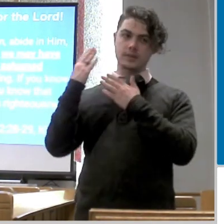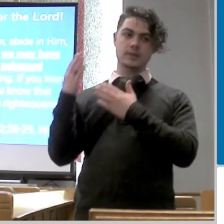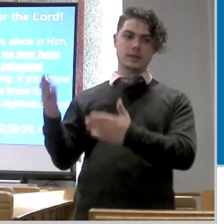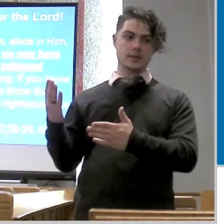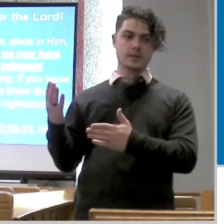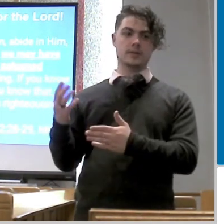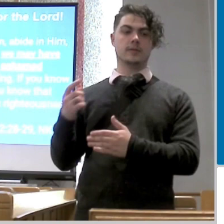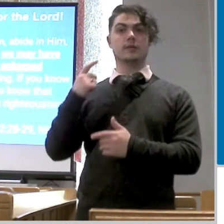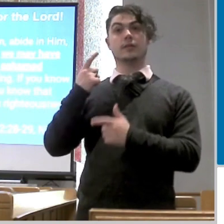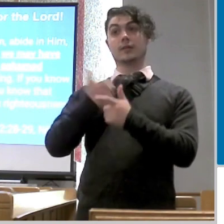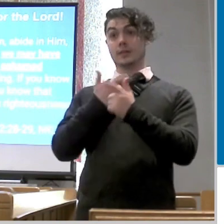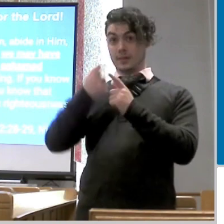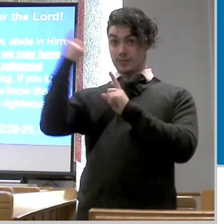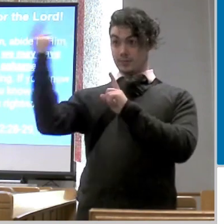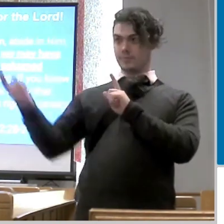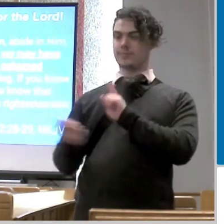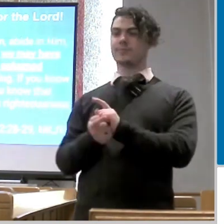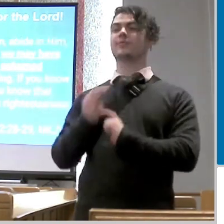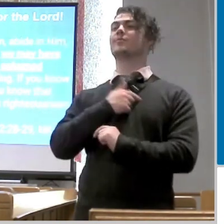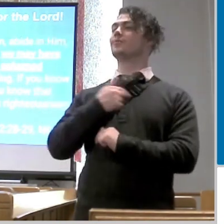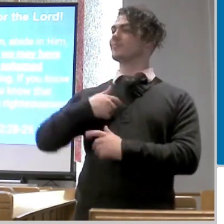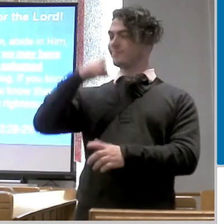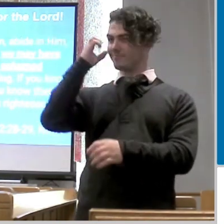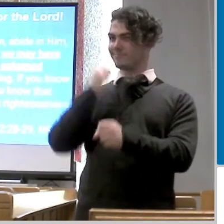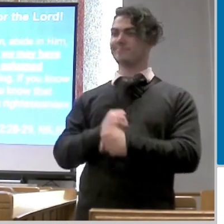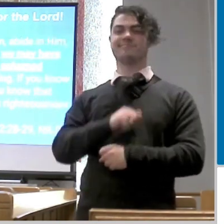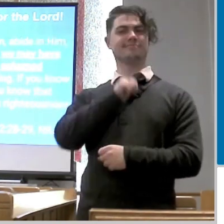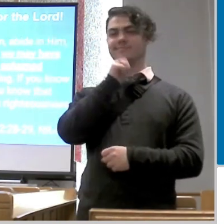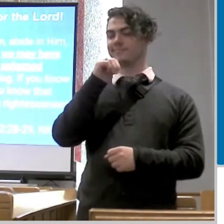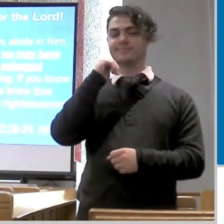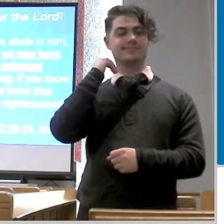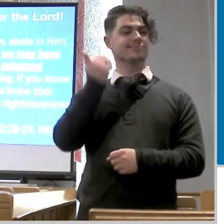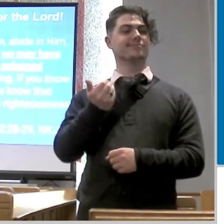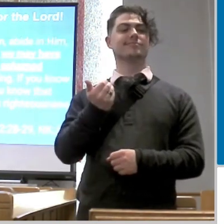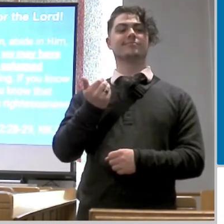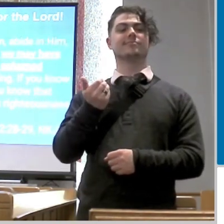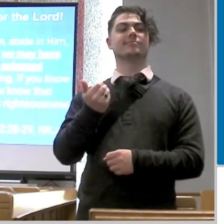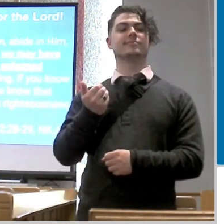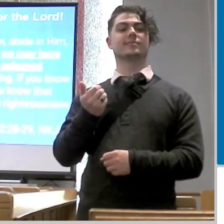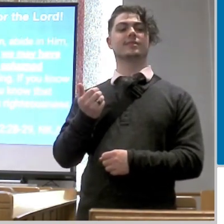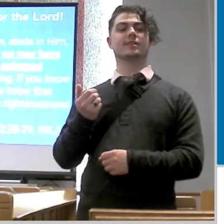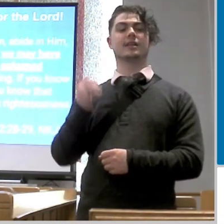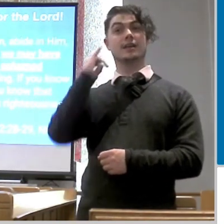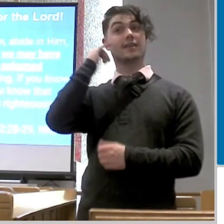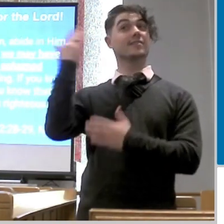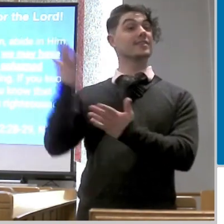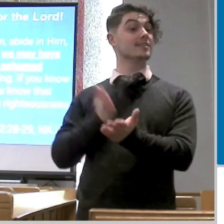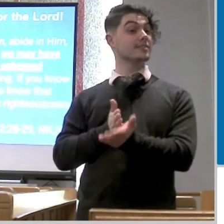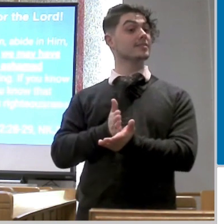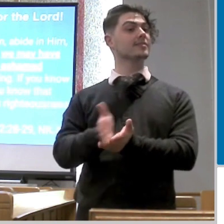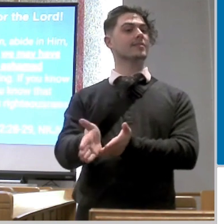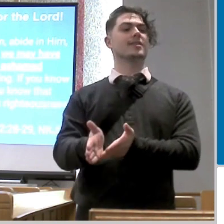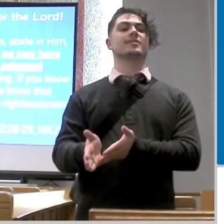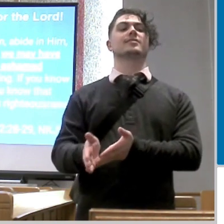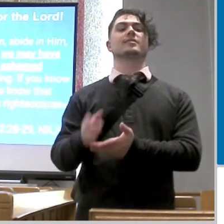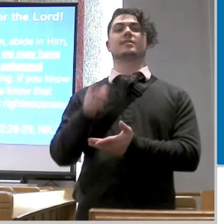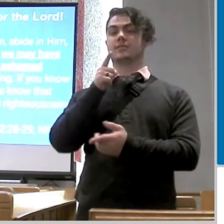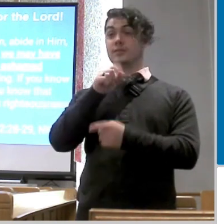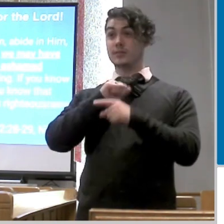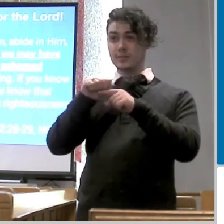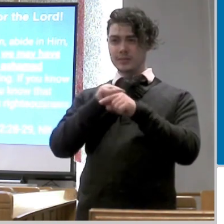and not be ashamed before him at his coming if you know that he is righteous you know that everyone who practice